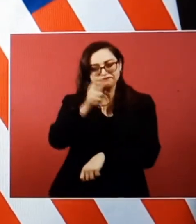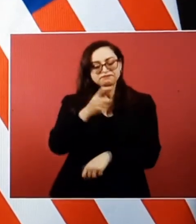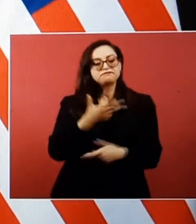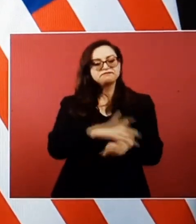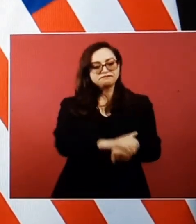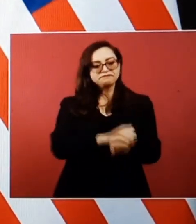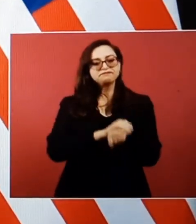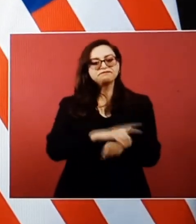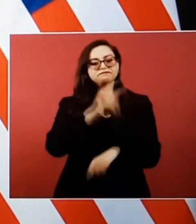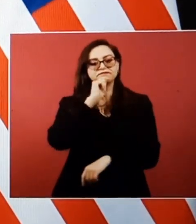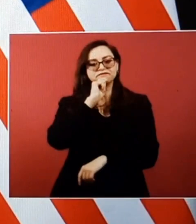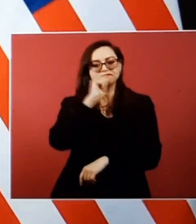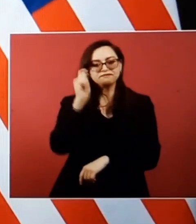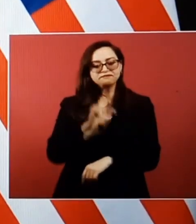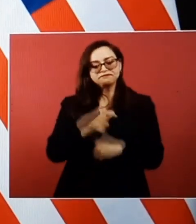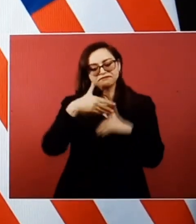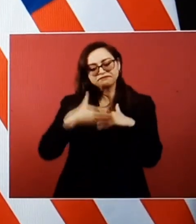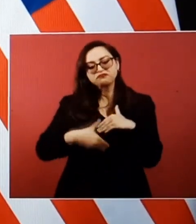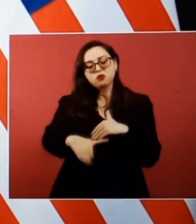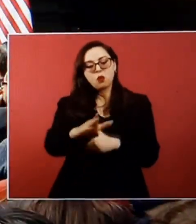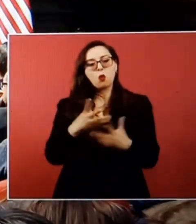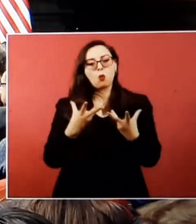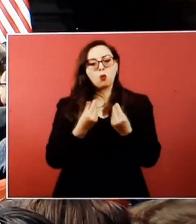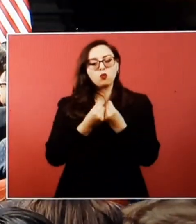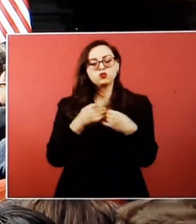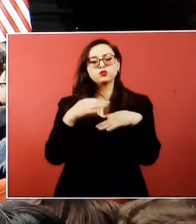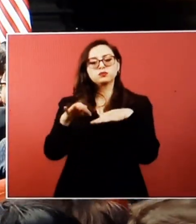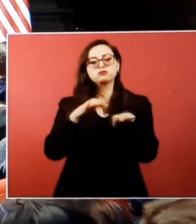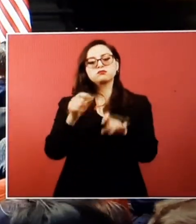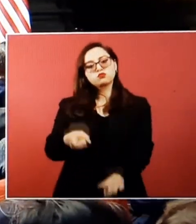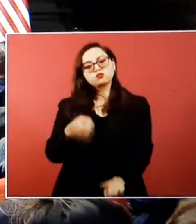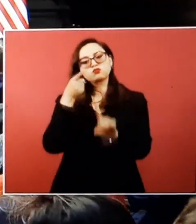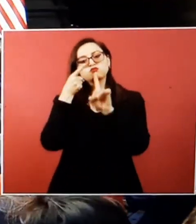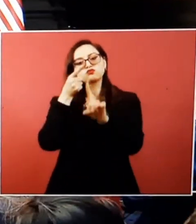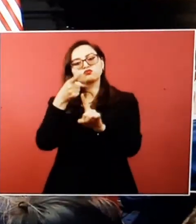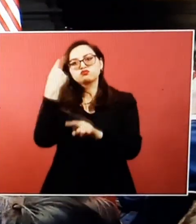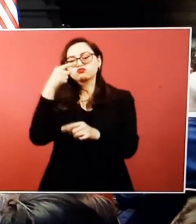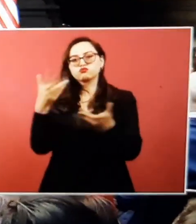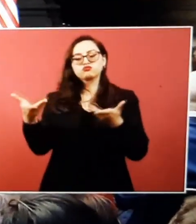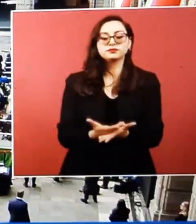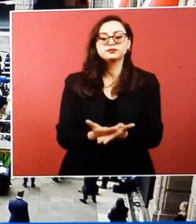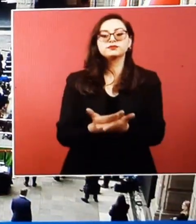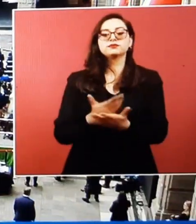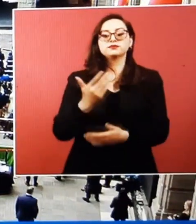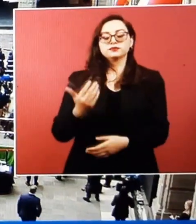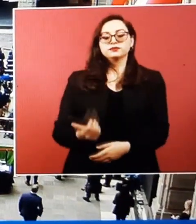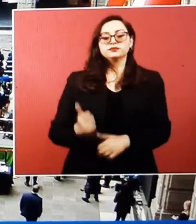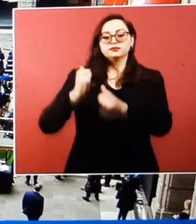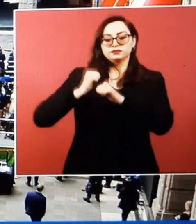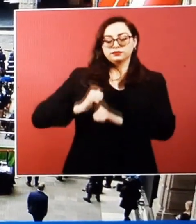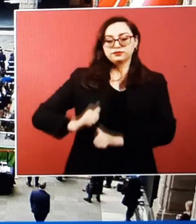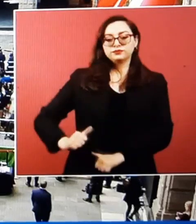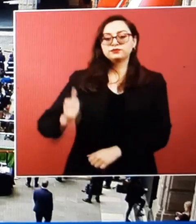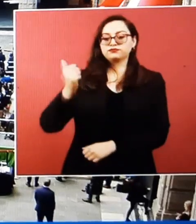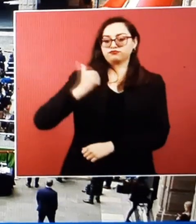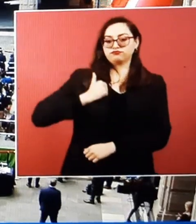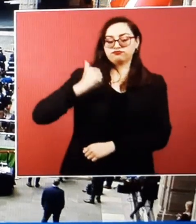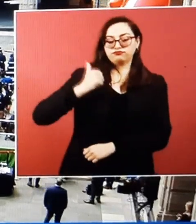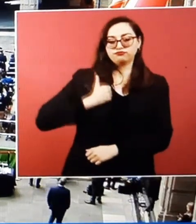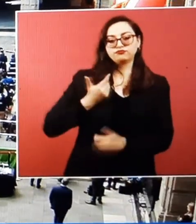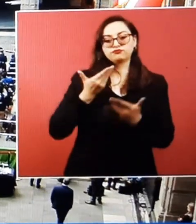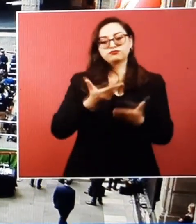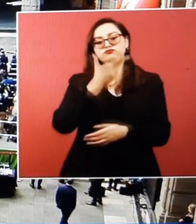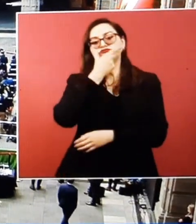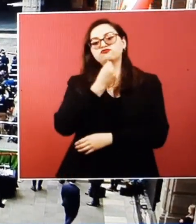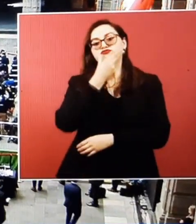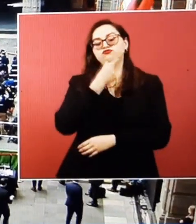a shared vision for North America. Thank you very much. Your Excellency, Prime Minister of Canada,